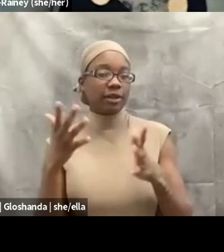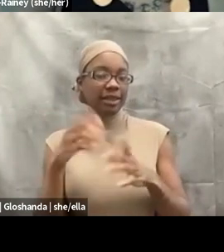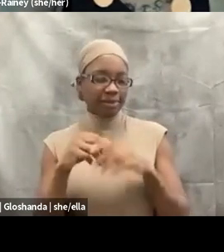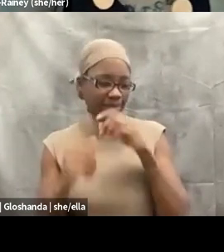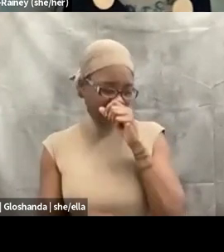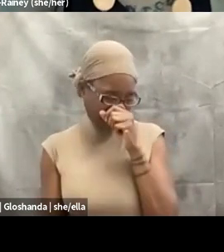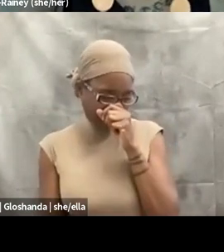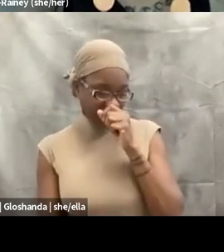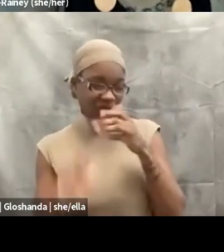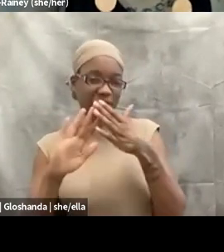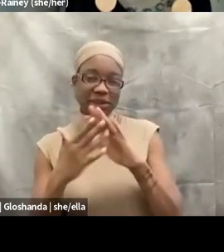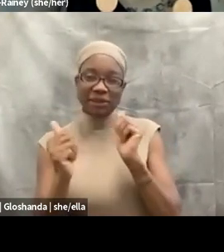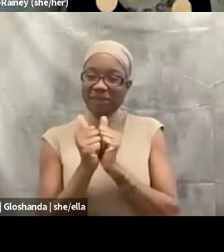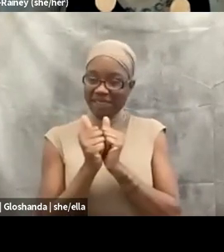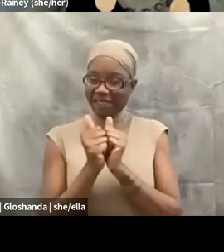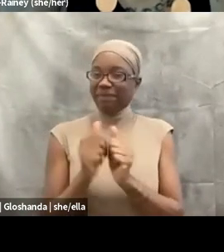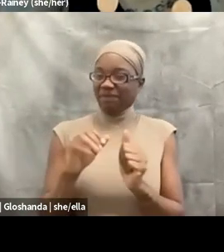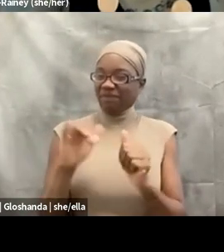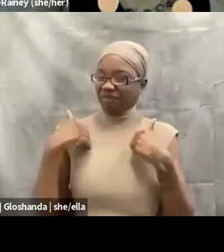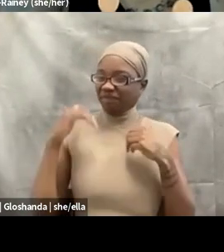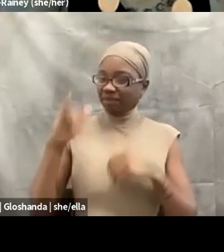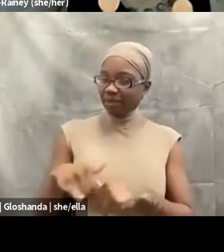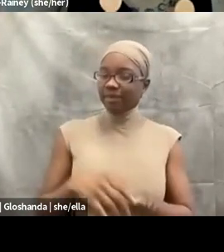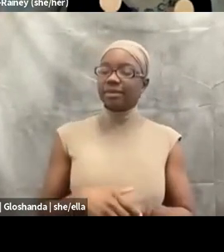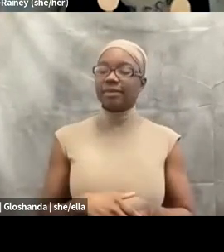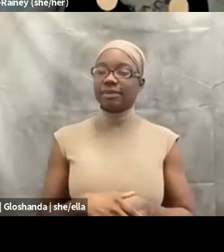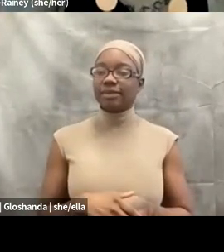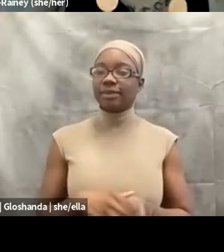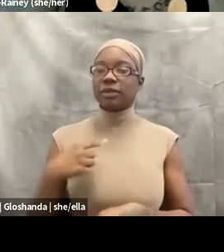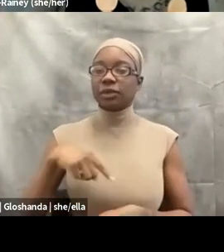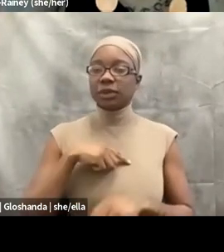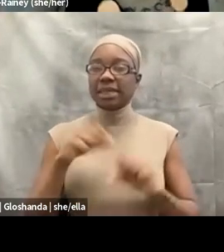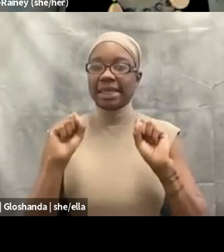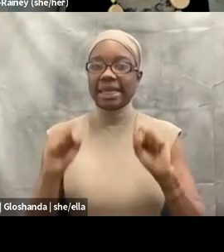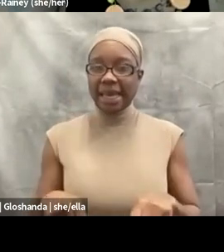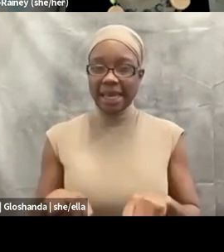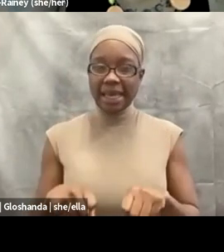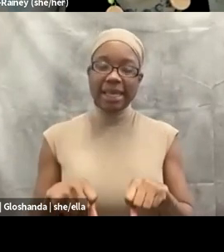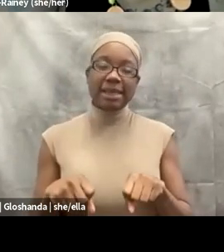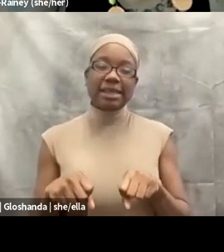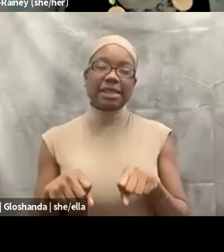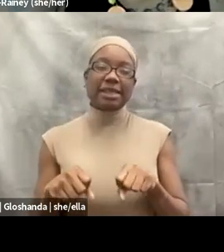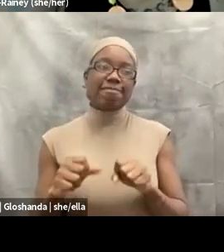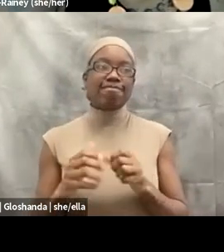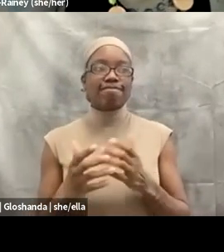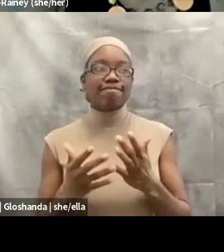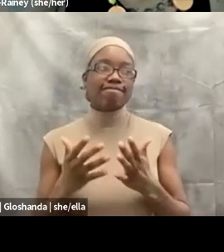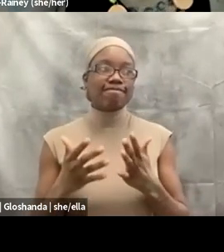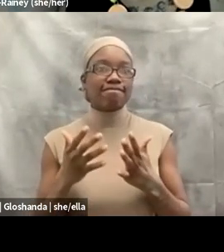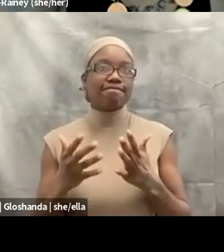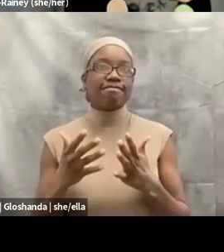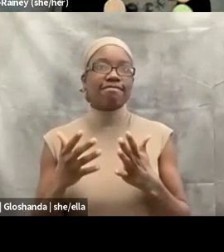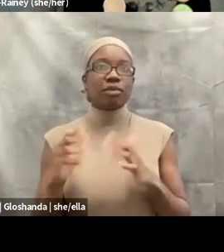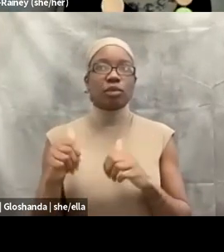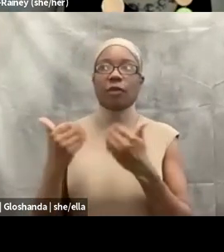there's that also of, of being, of providing or, um, being in healing,